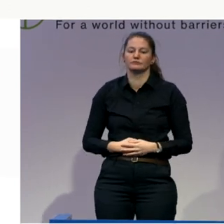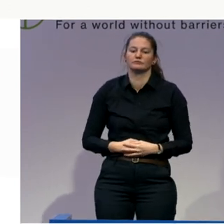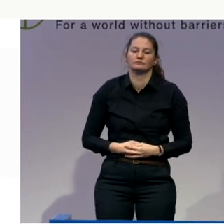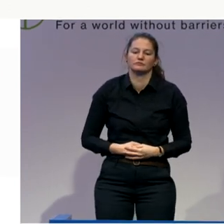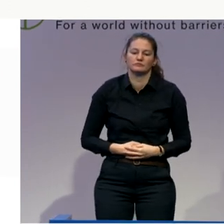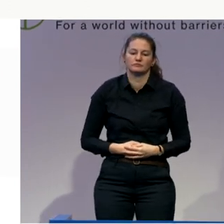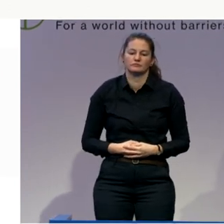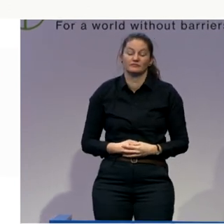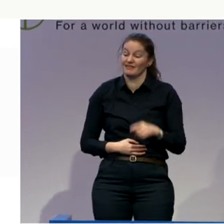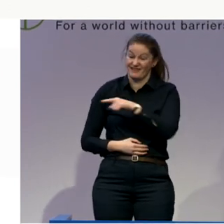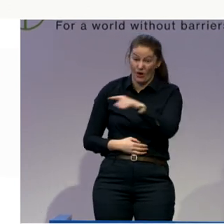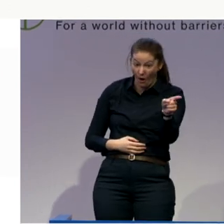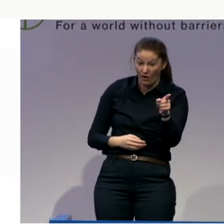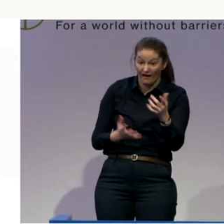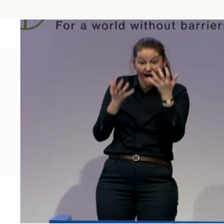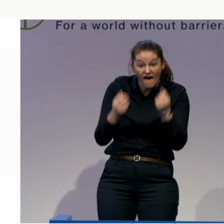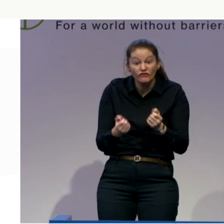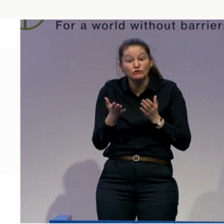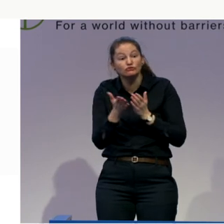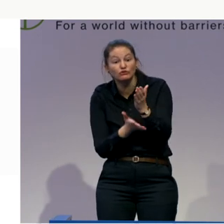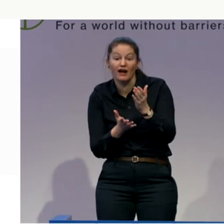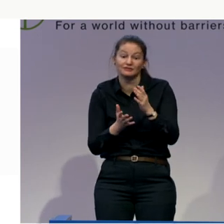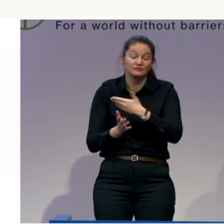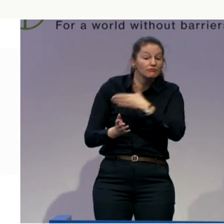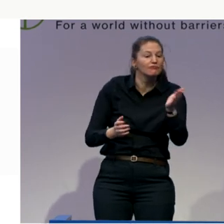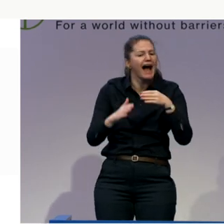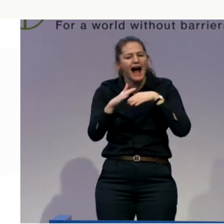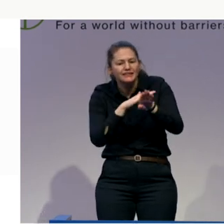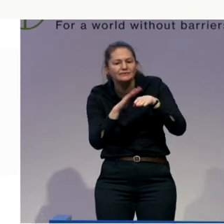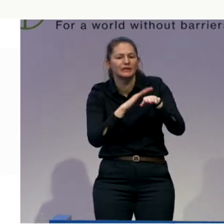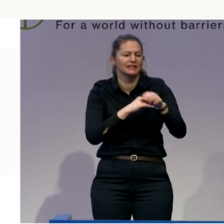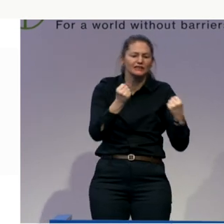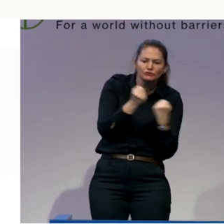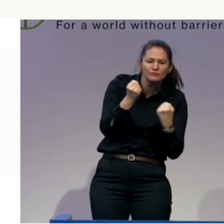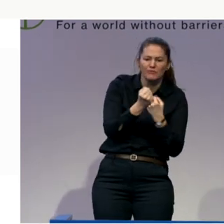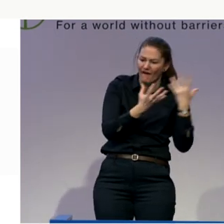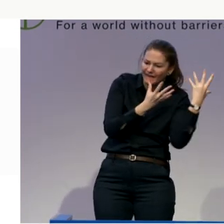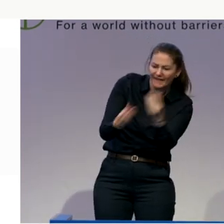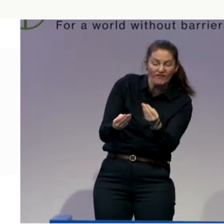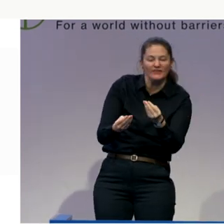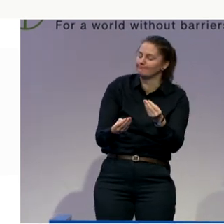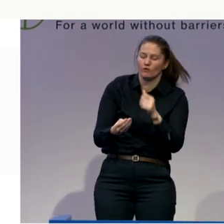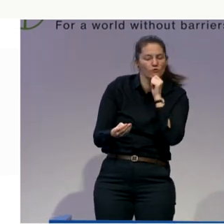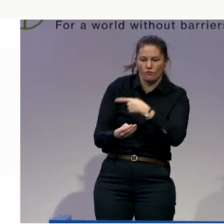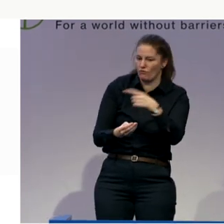disability support. Yeah, okay. That's grown in 2017 to